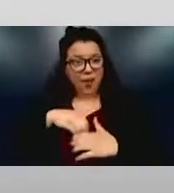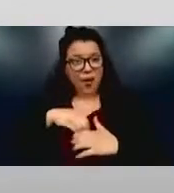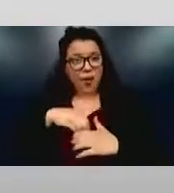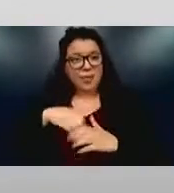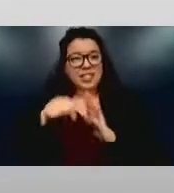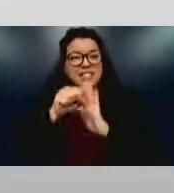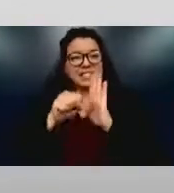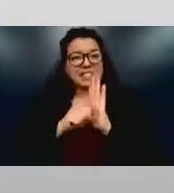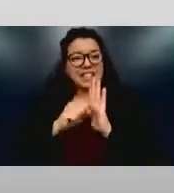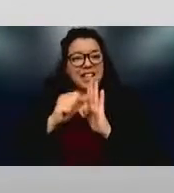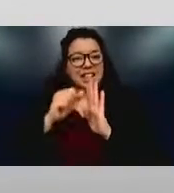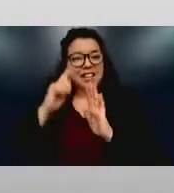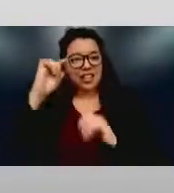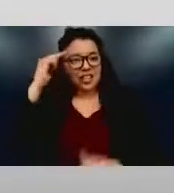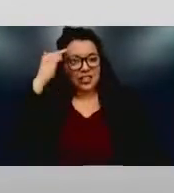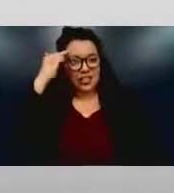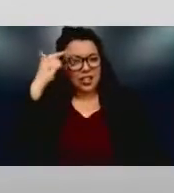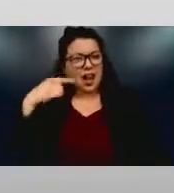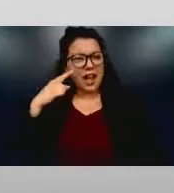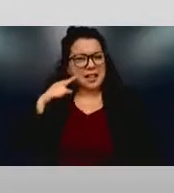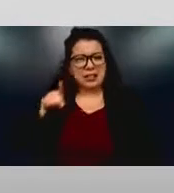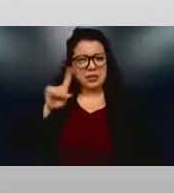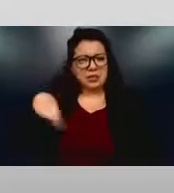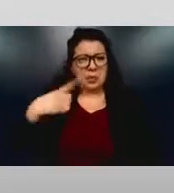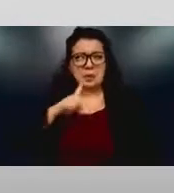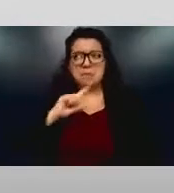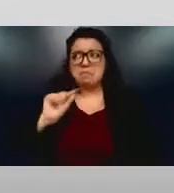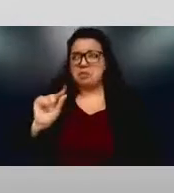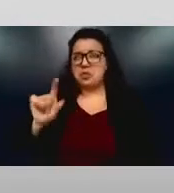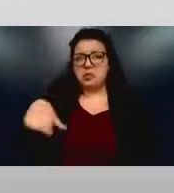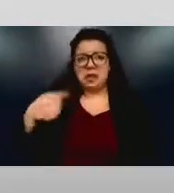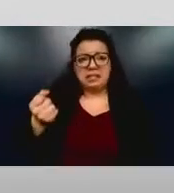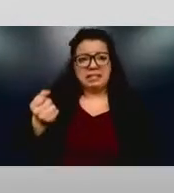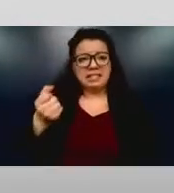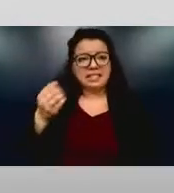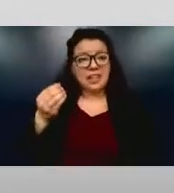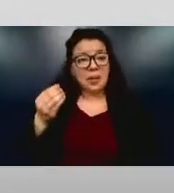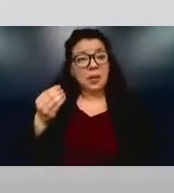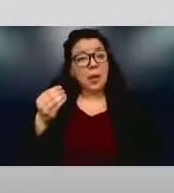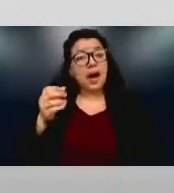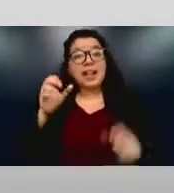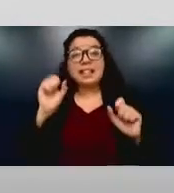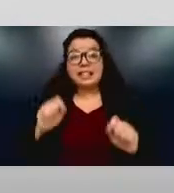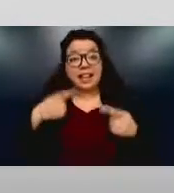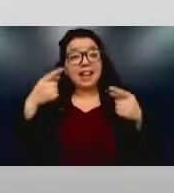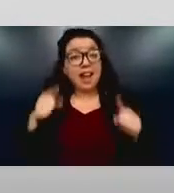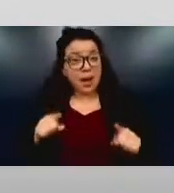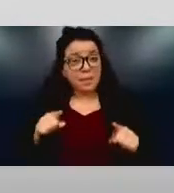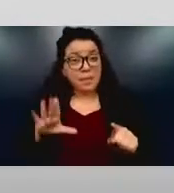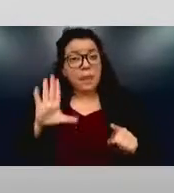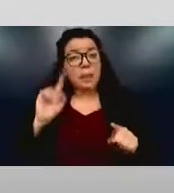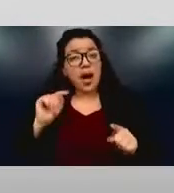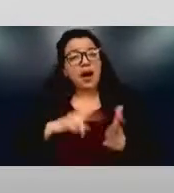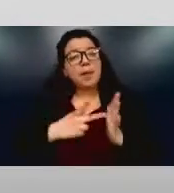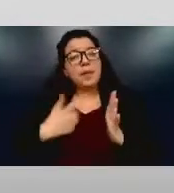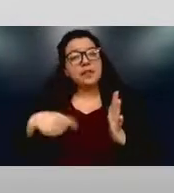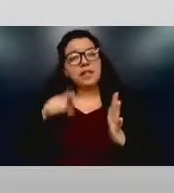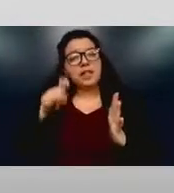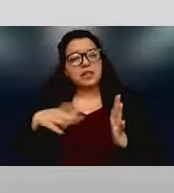20s. She, but this can happen, but we do have to do outreach a little bit